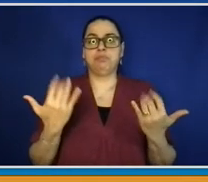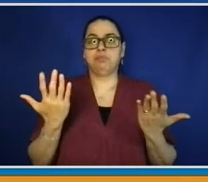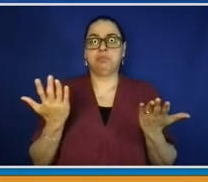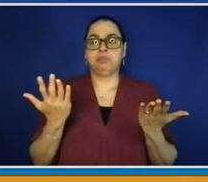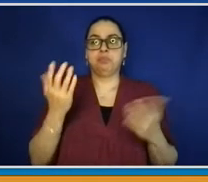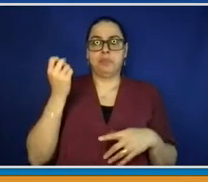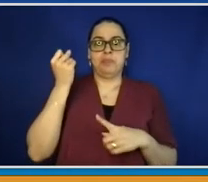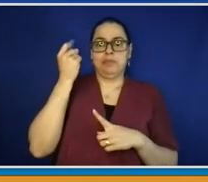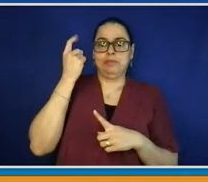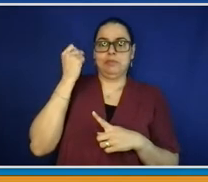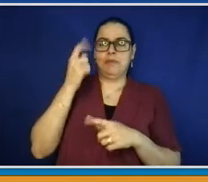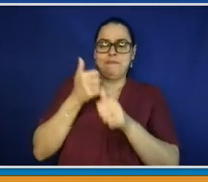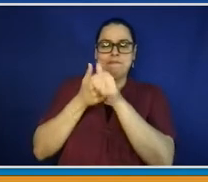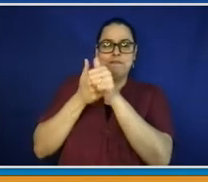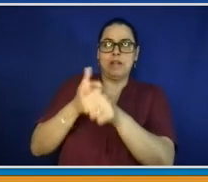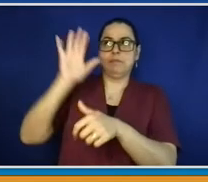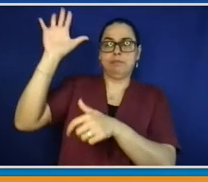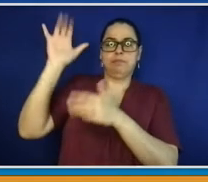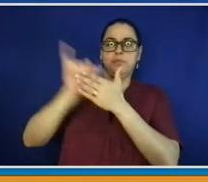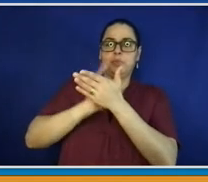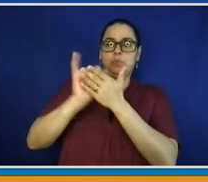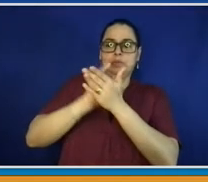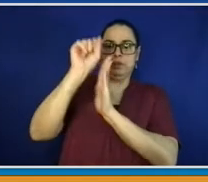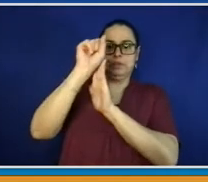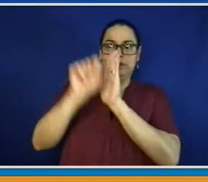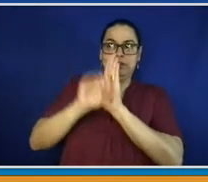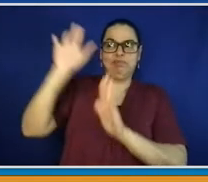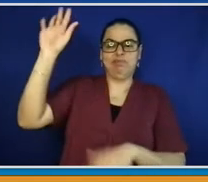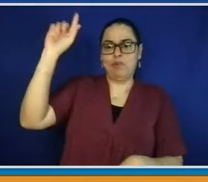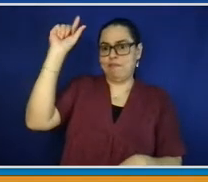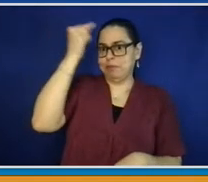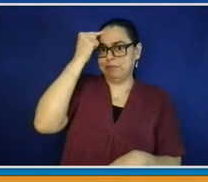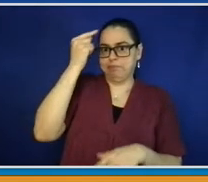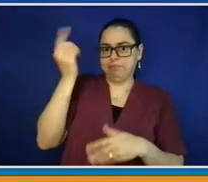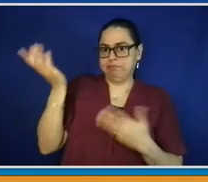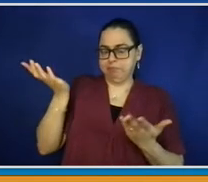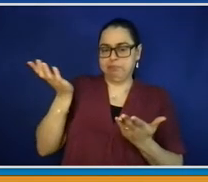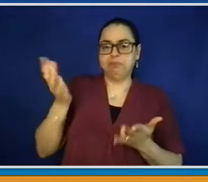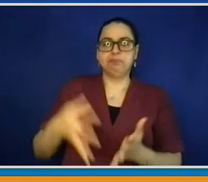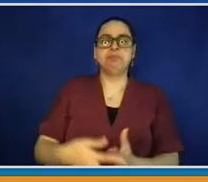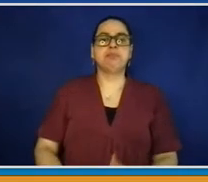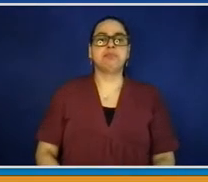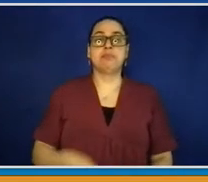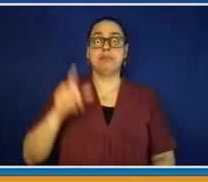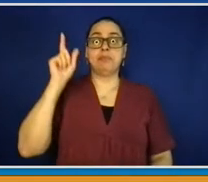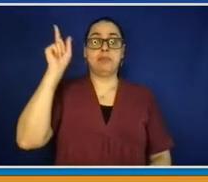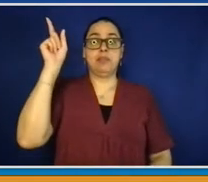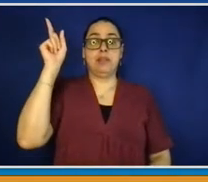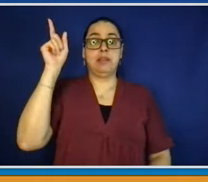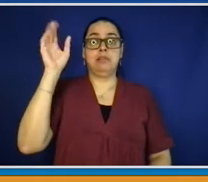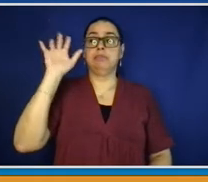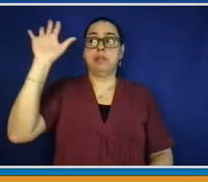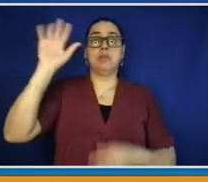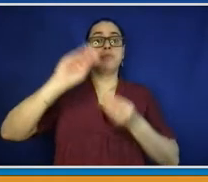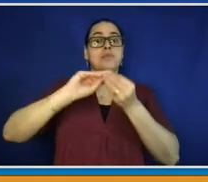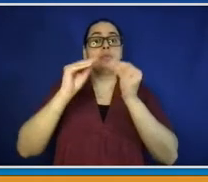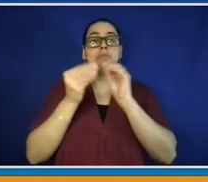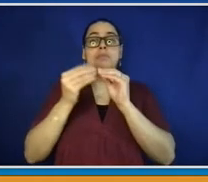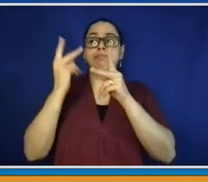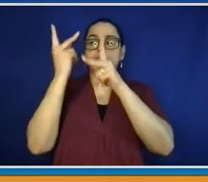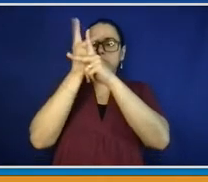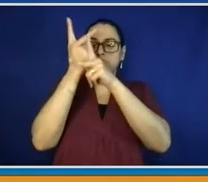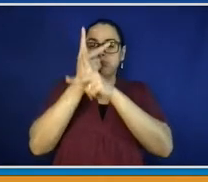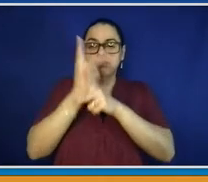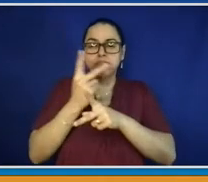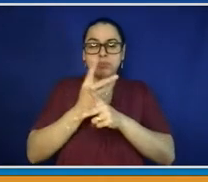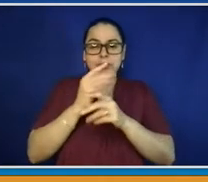percentage of your population, 18 years of age and older, have had at least one vaccine dose. Now, one vaccine dose is